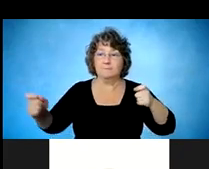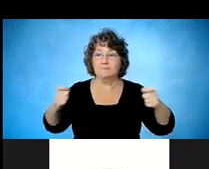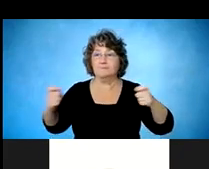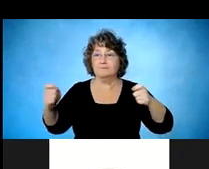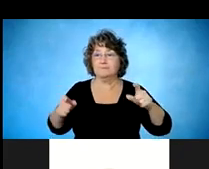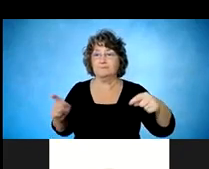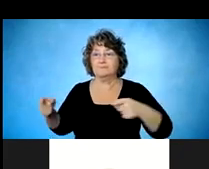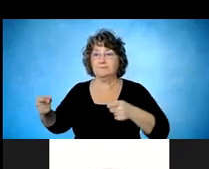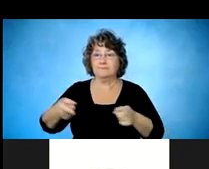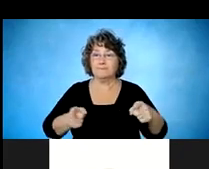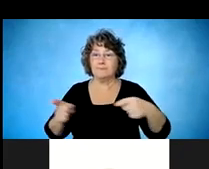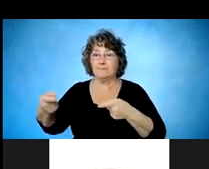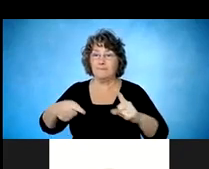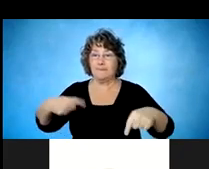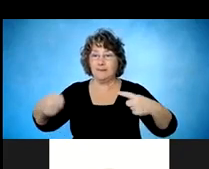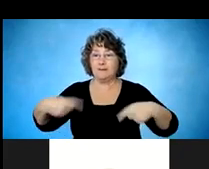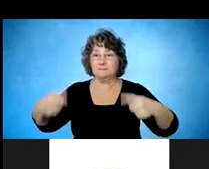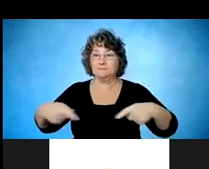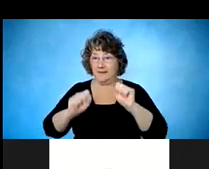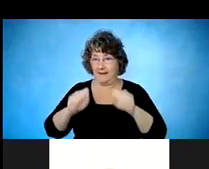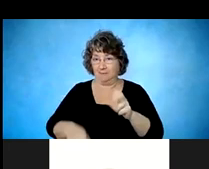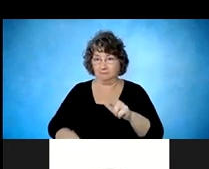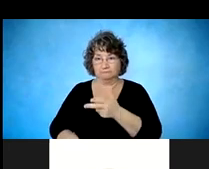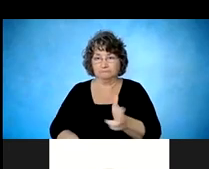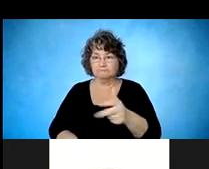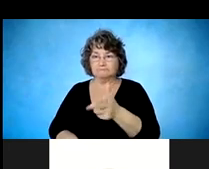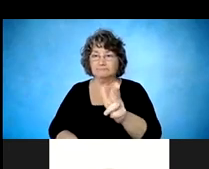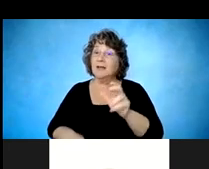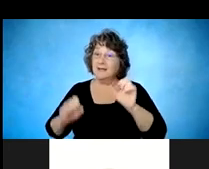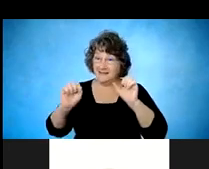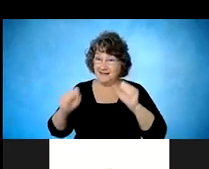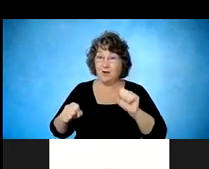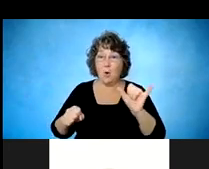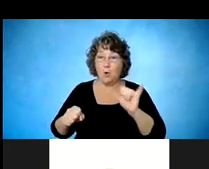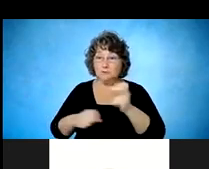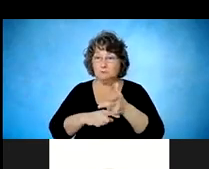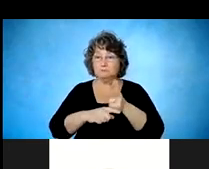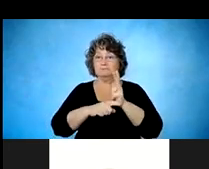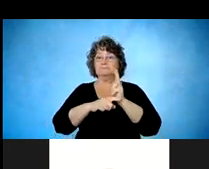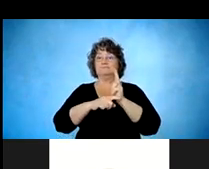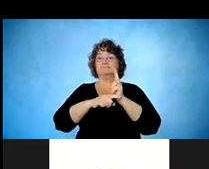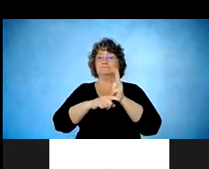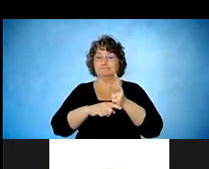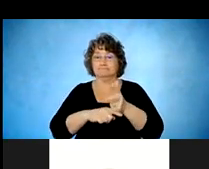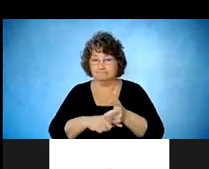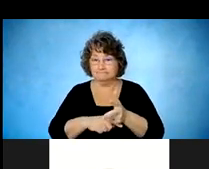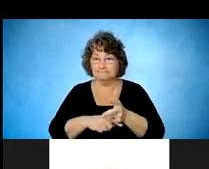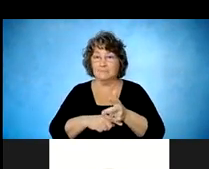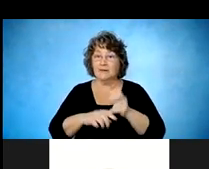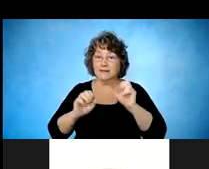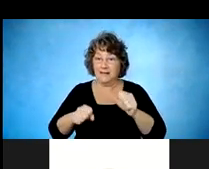They're also able to access features on that wheelchair so that they can tilt back in space to do pressure